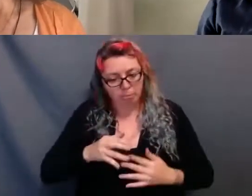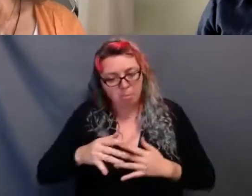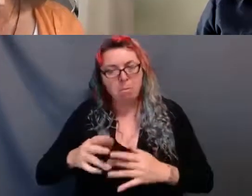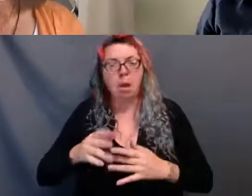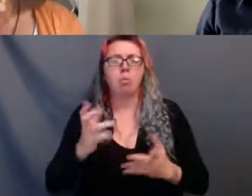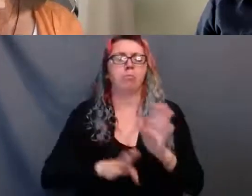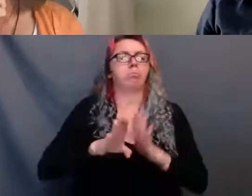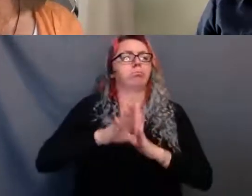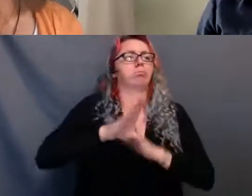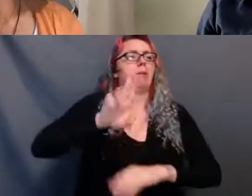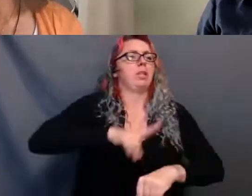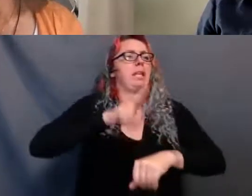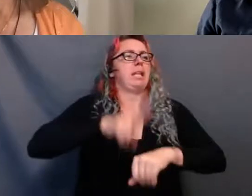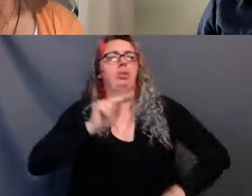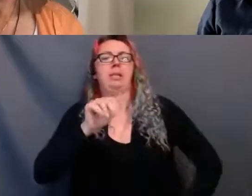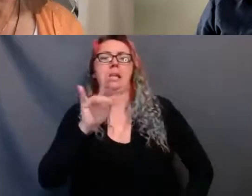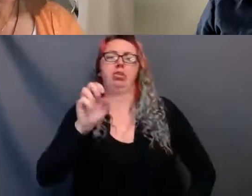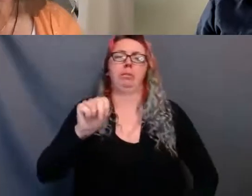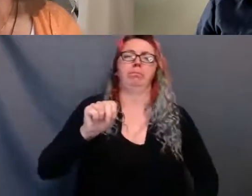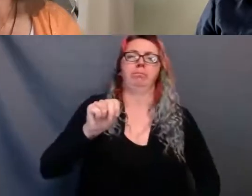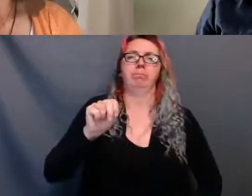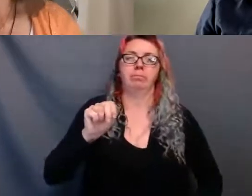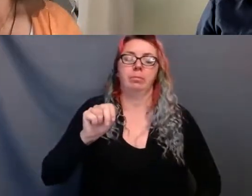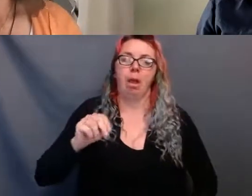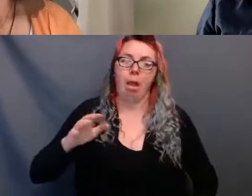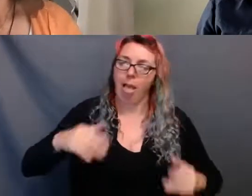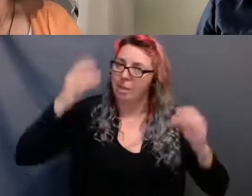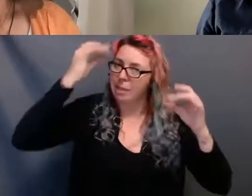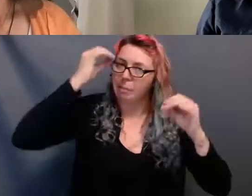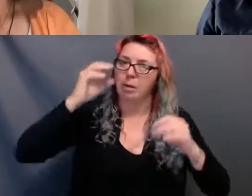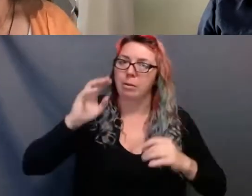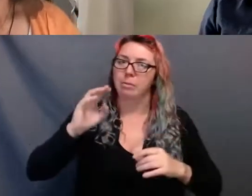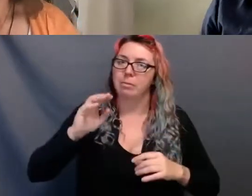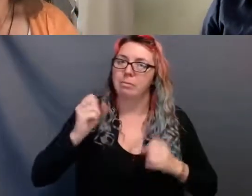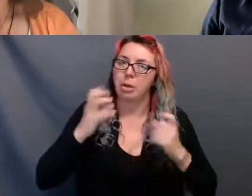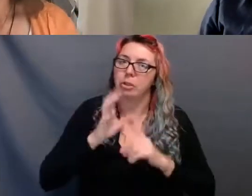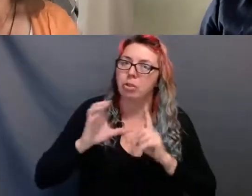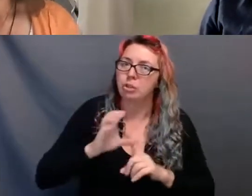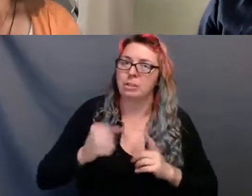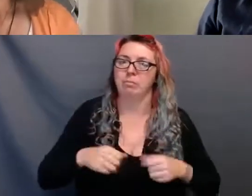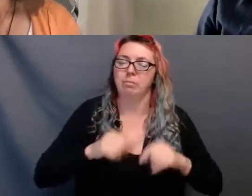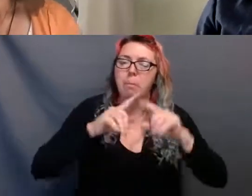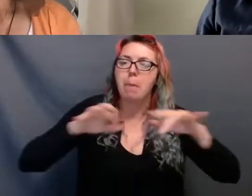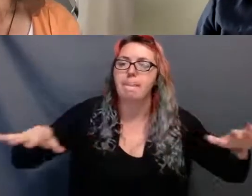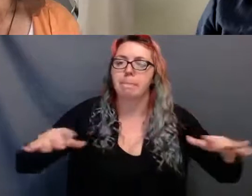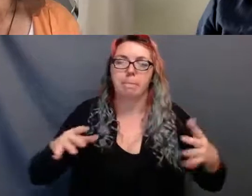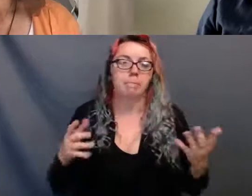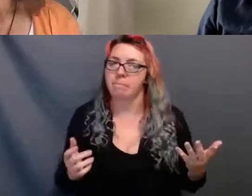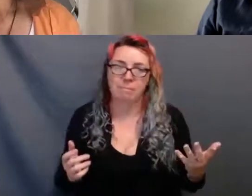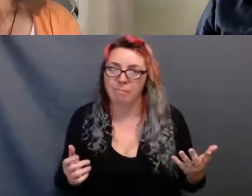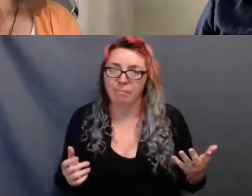multiculturalism and inclusion had any influence or penetration into our daily ethos. So these